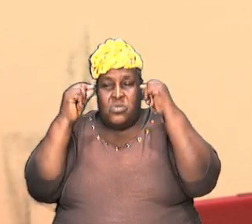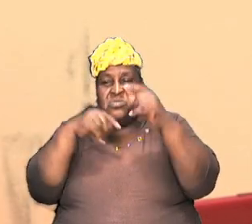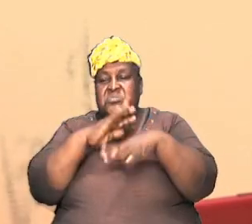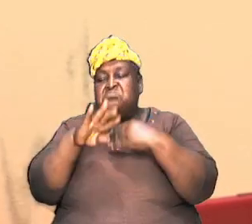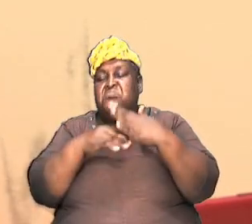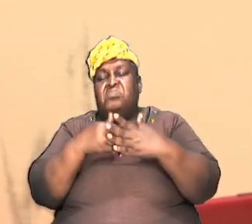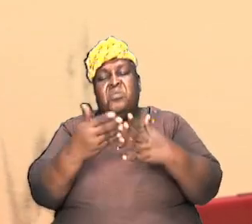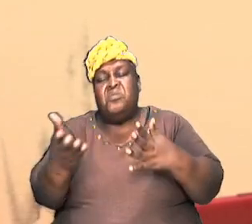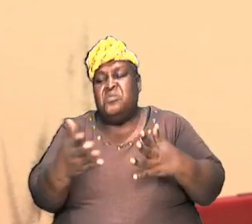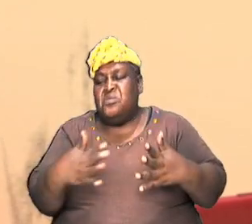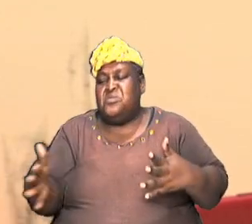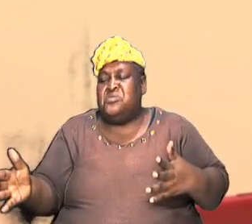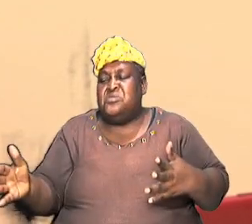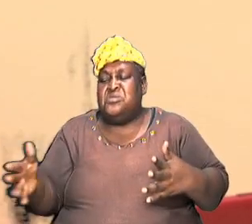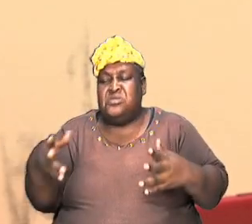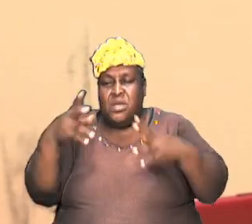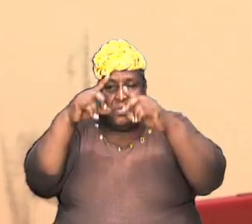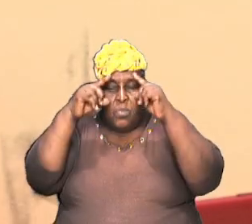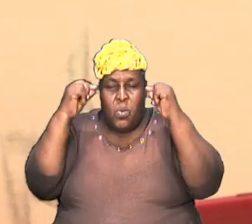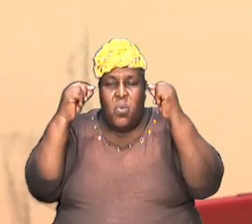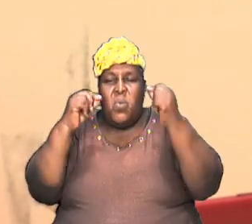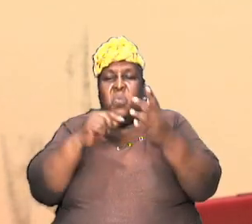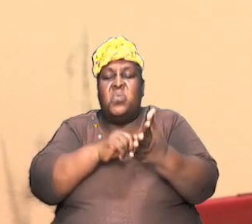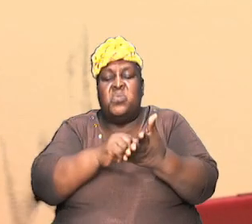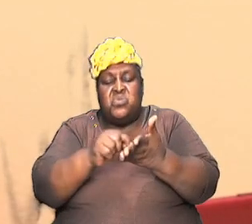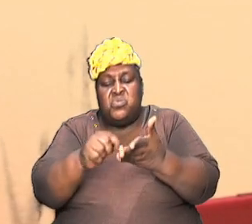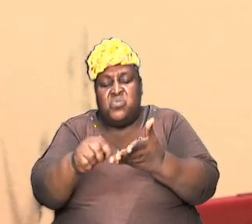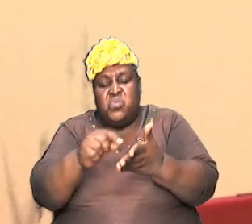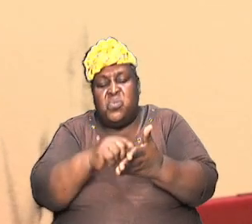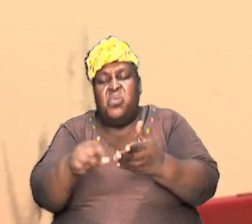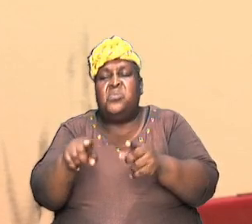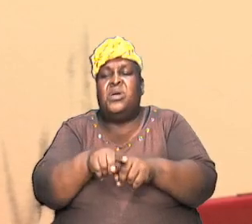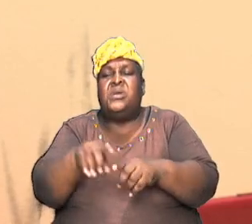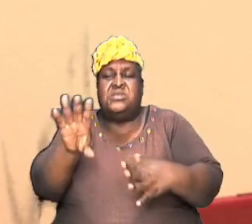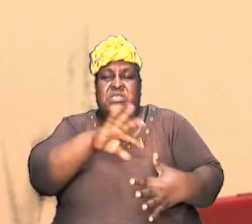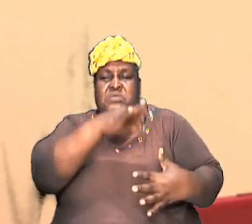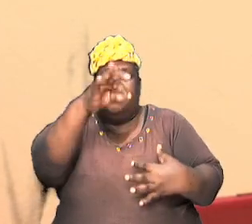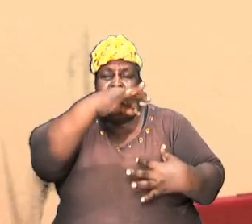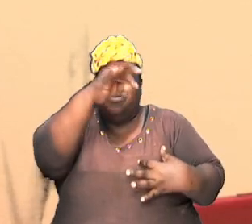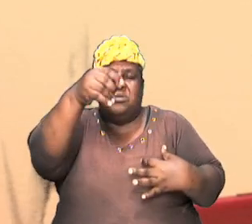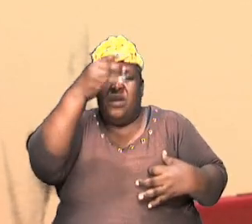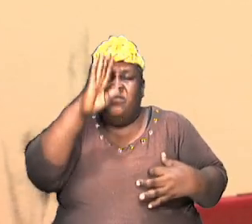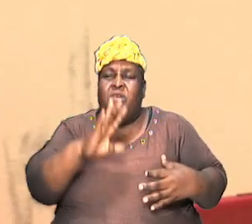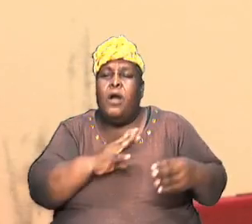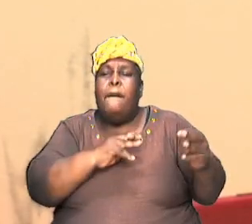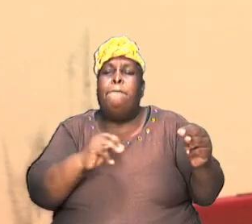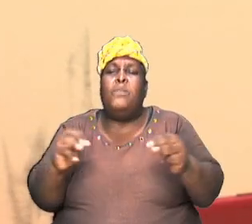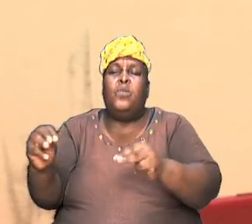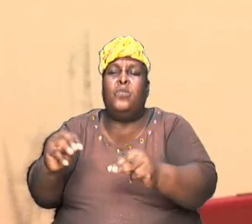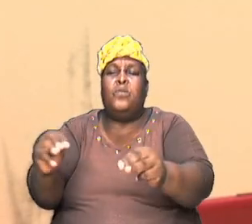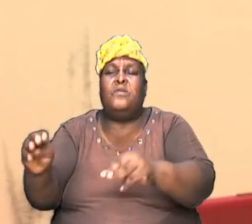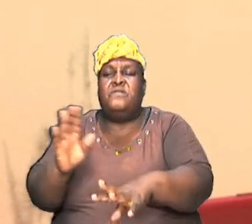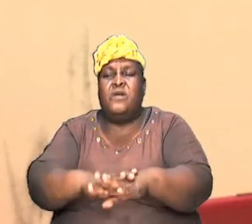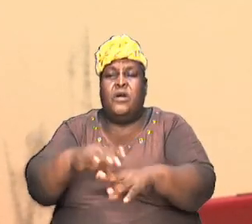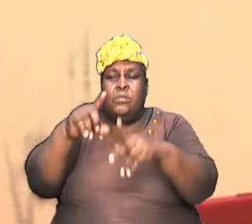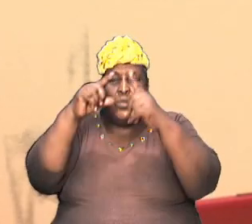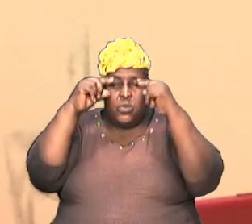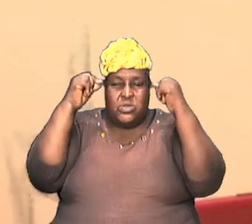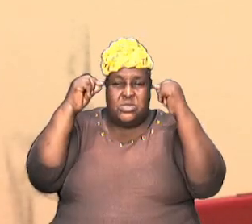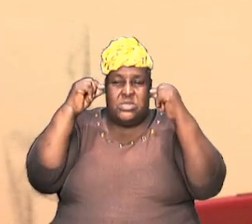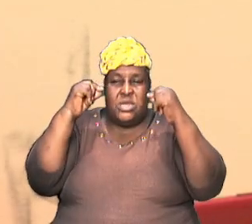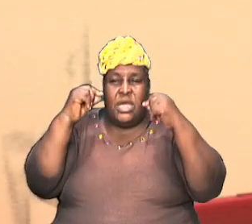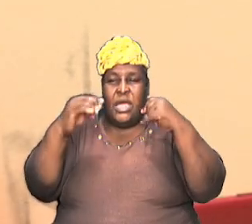those things and he wrote as the Spirit of God moved upon him and allowed him, enlightened him